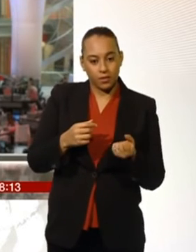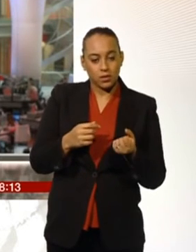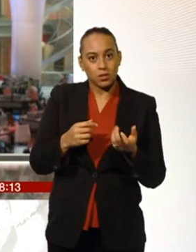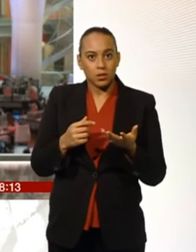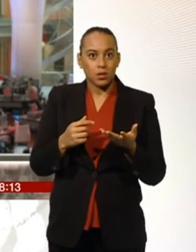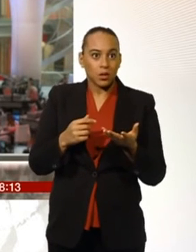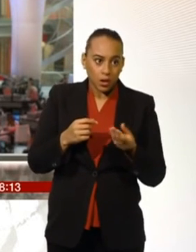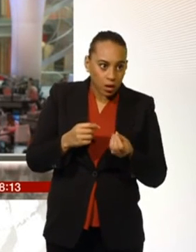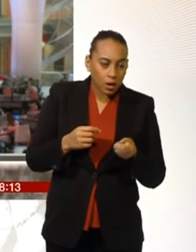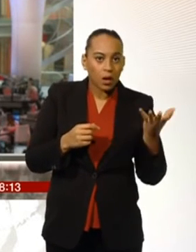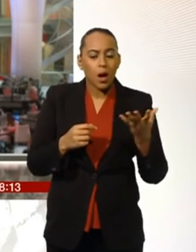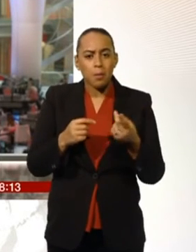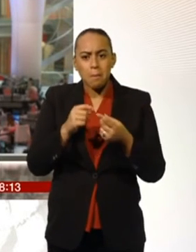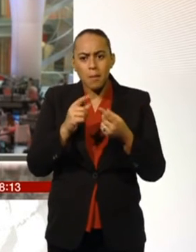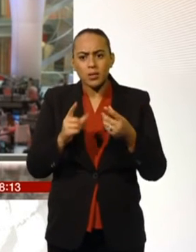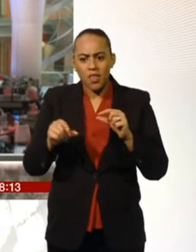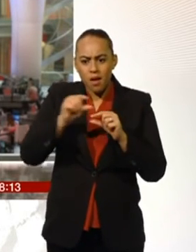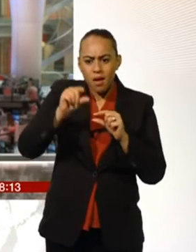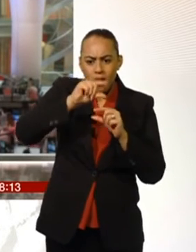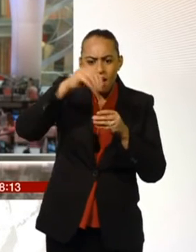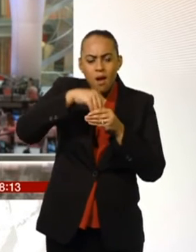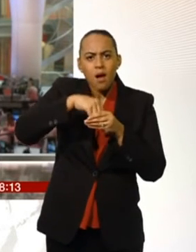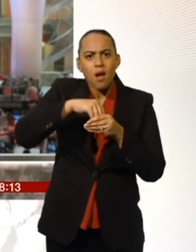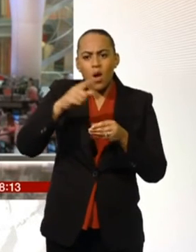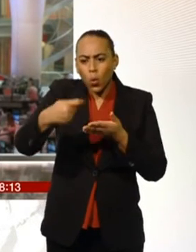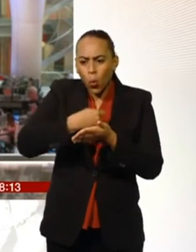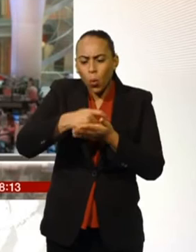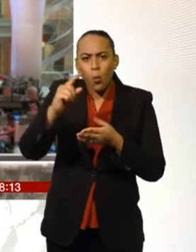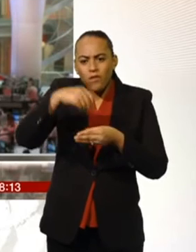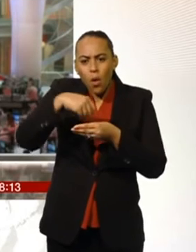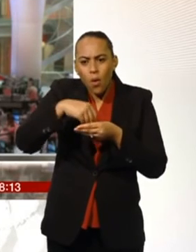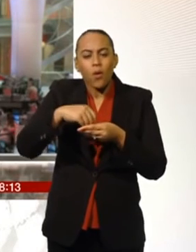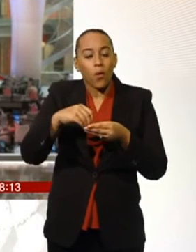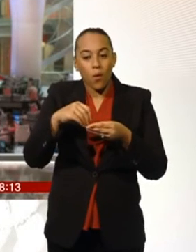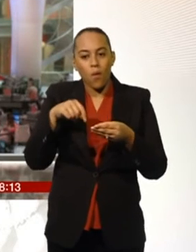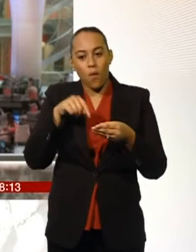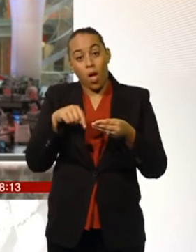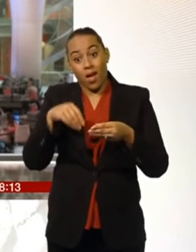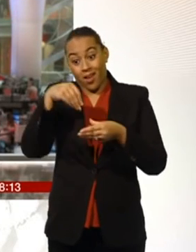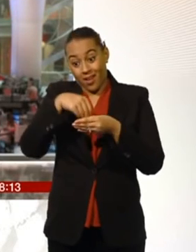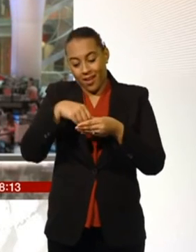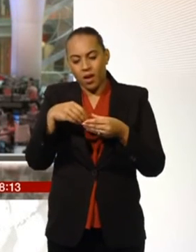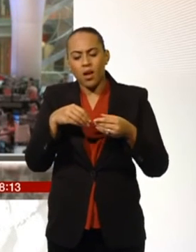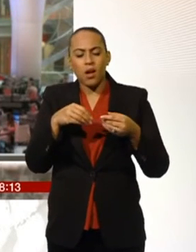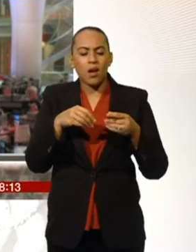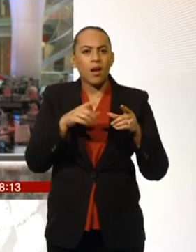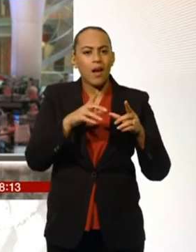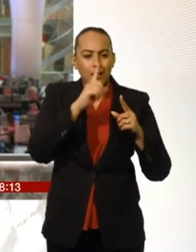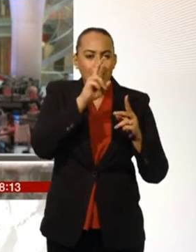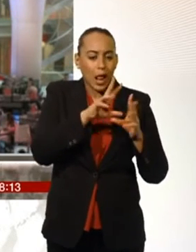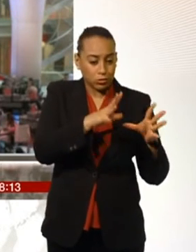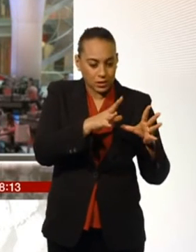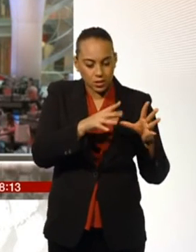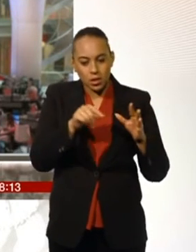your electricity and your gas bills and some of those background costs if you will have actually risen quite dramatically over the last year.